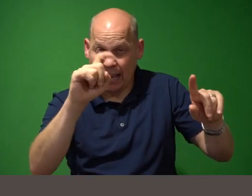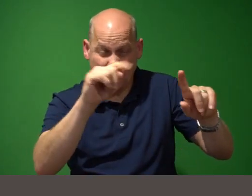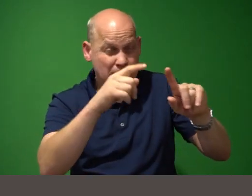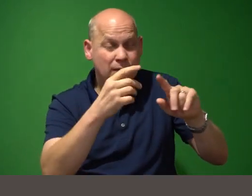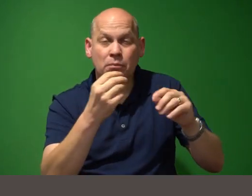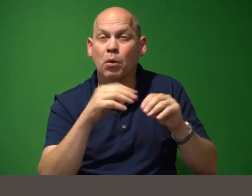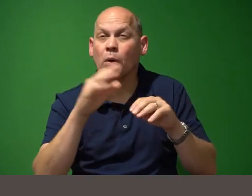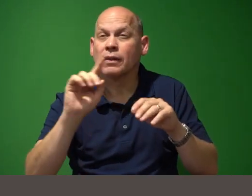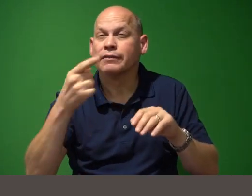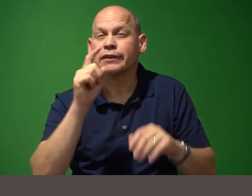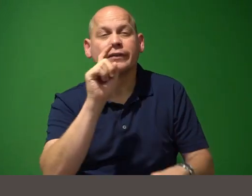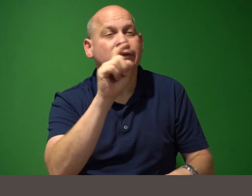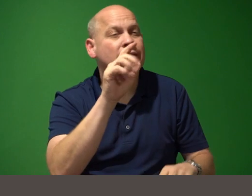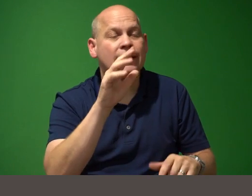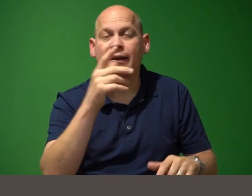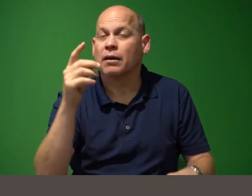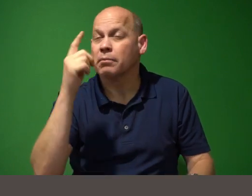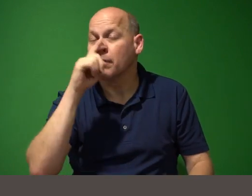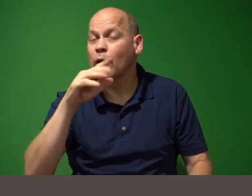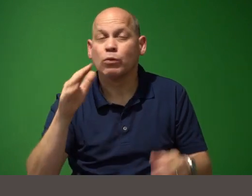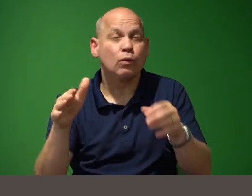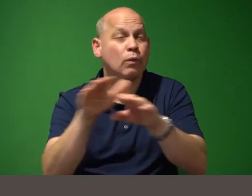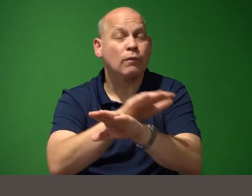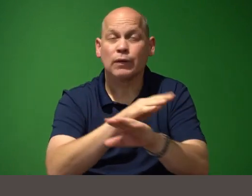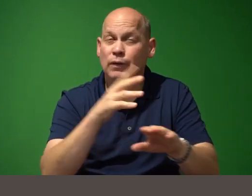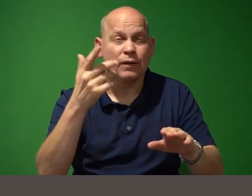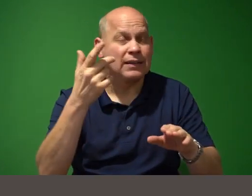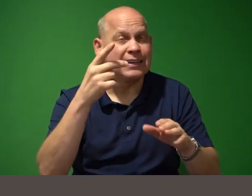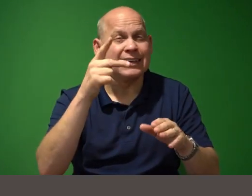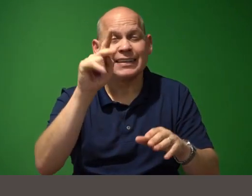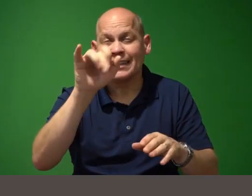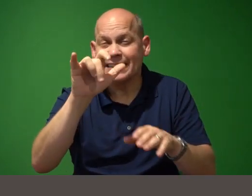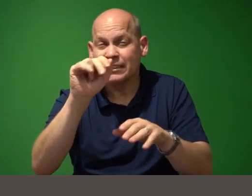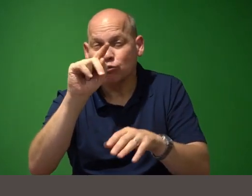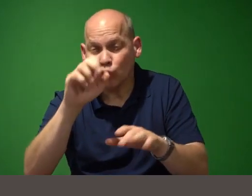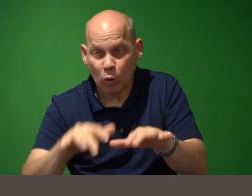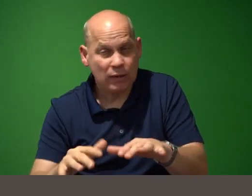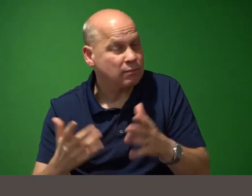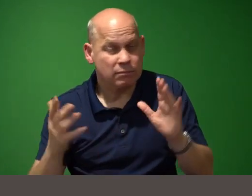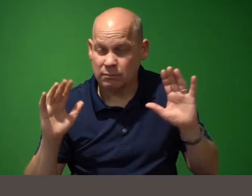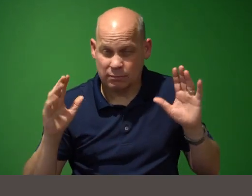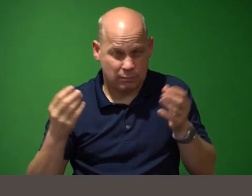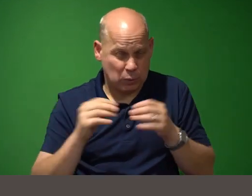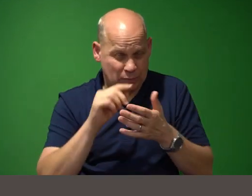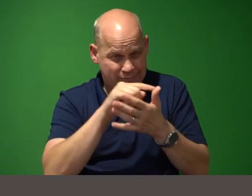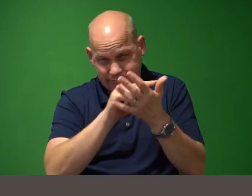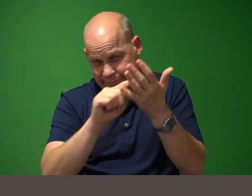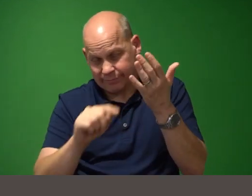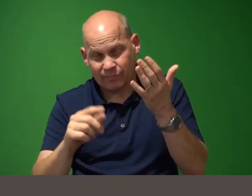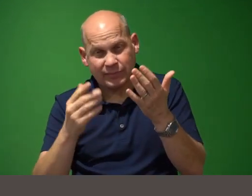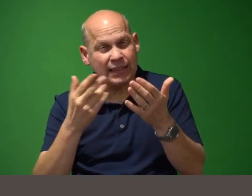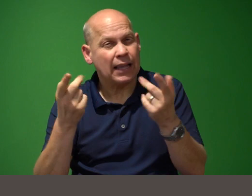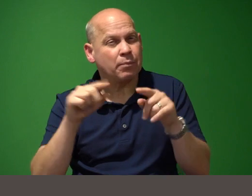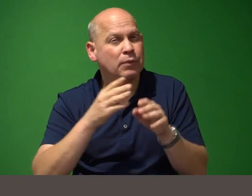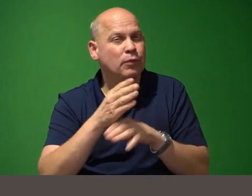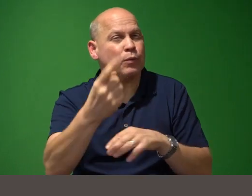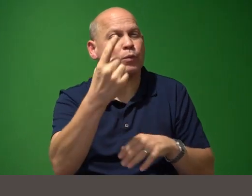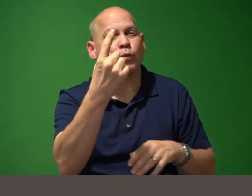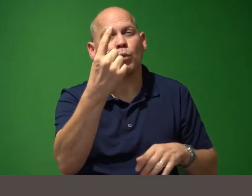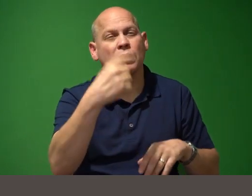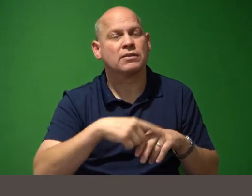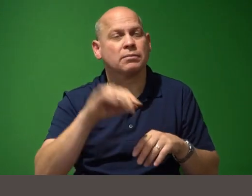keystroke or any other events and this all happens through just a one one time javascript library